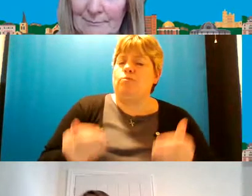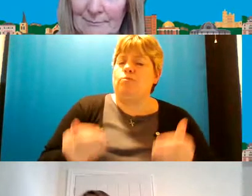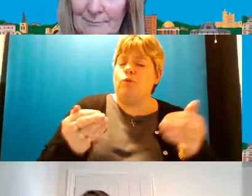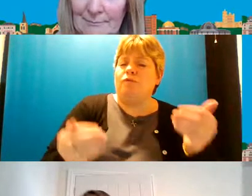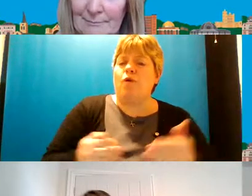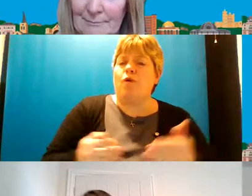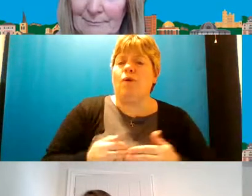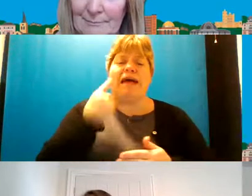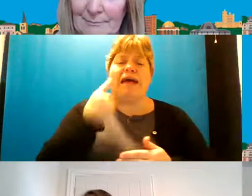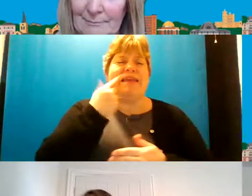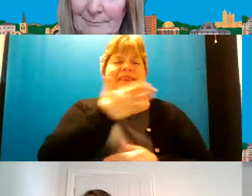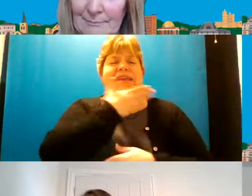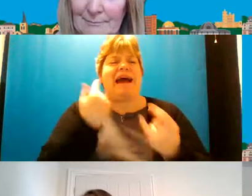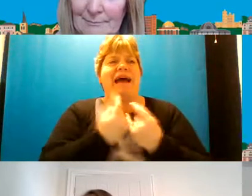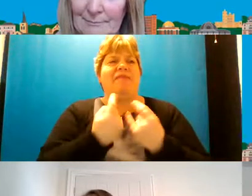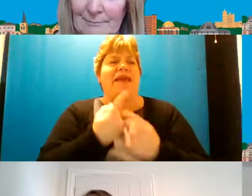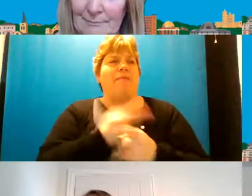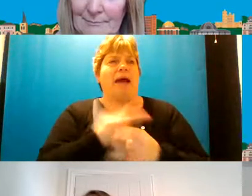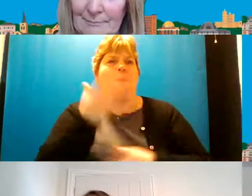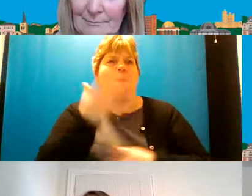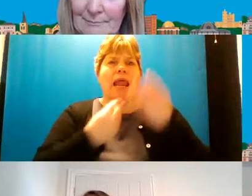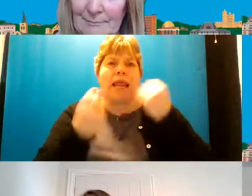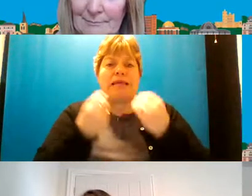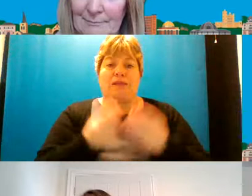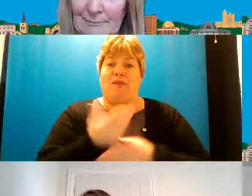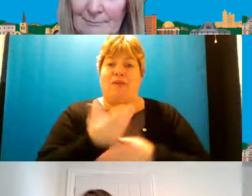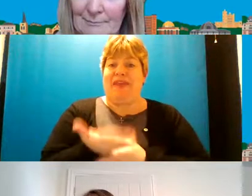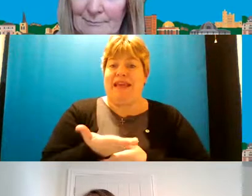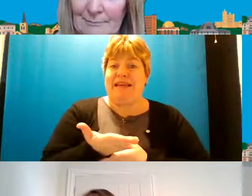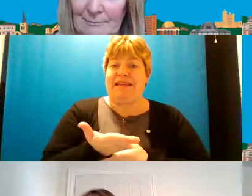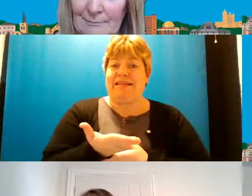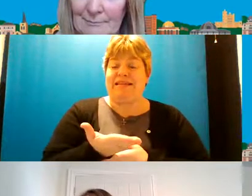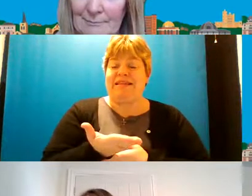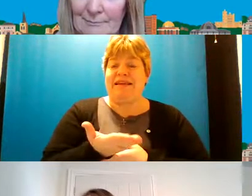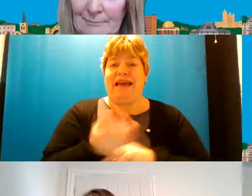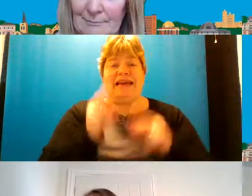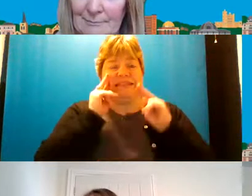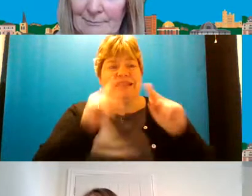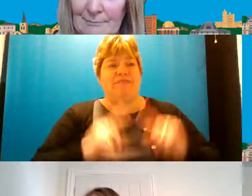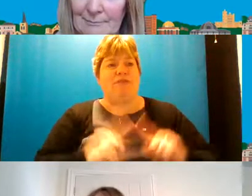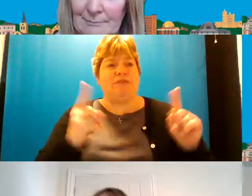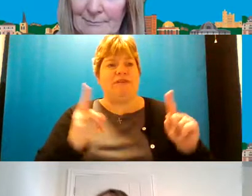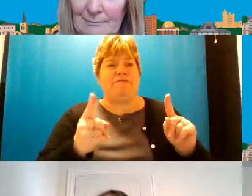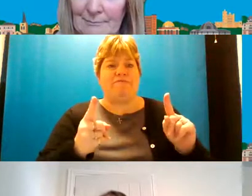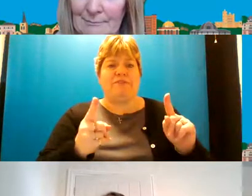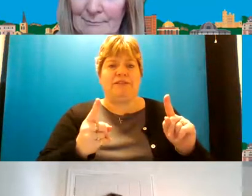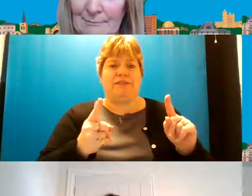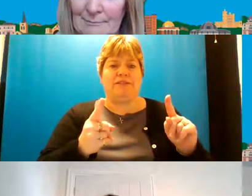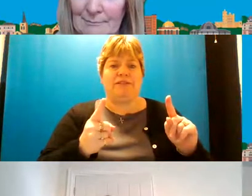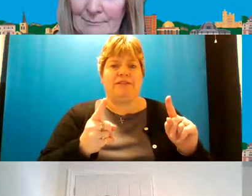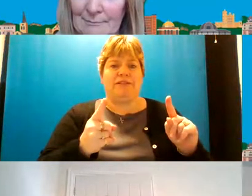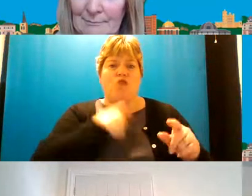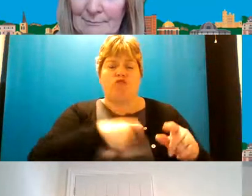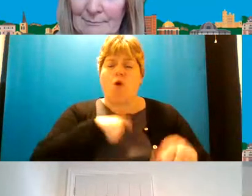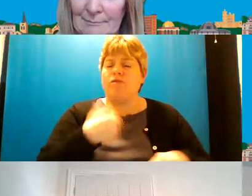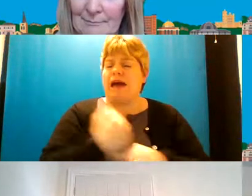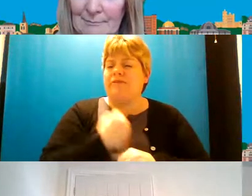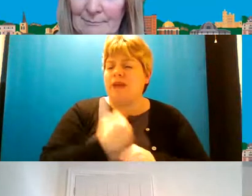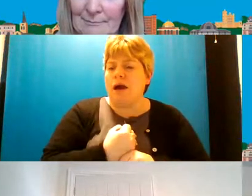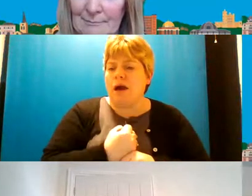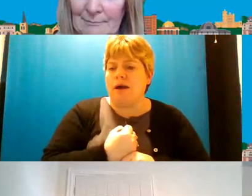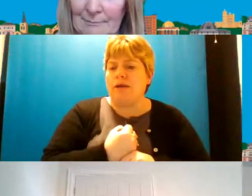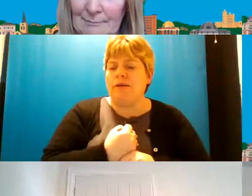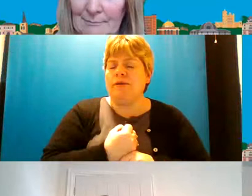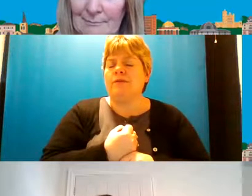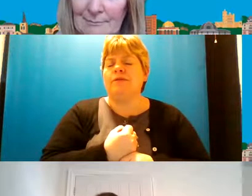the the nice thing about kind of listening with this and seeing from different sides and different roles that i've done is